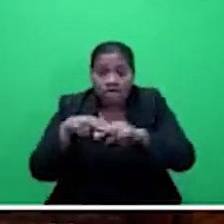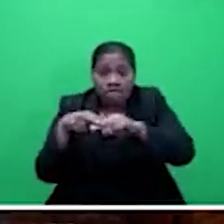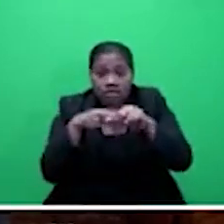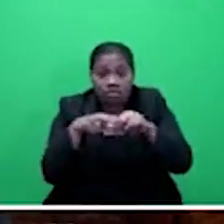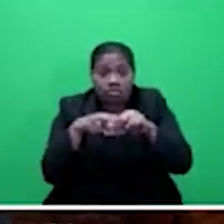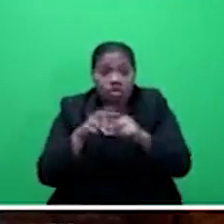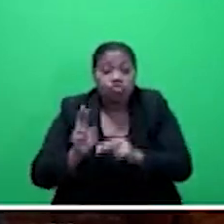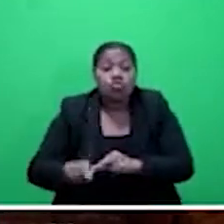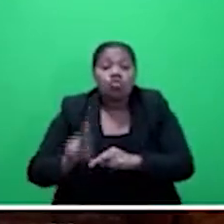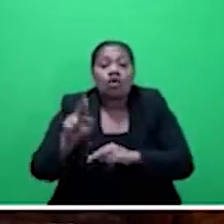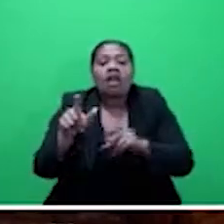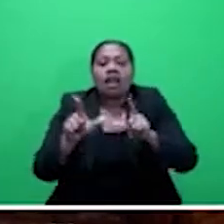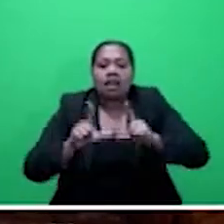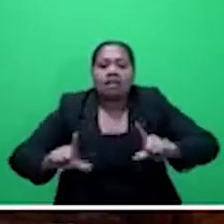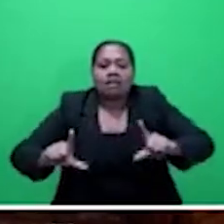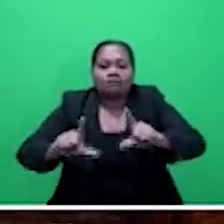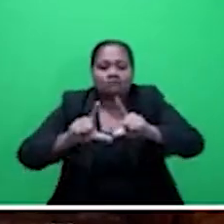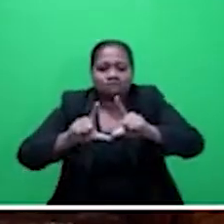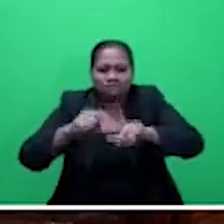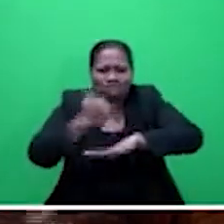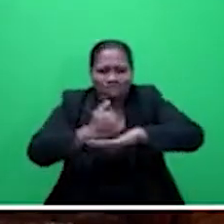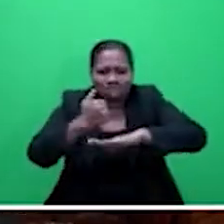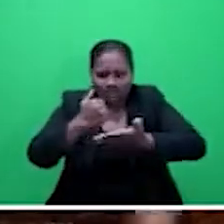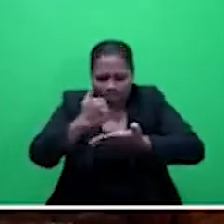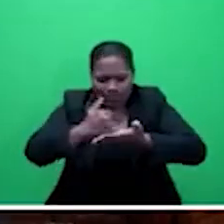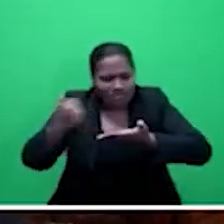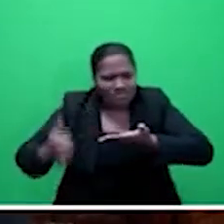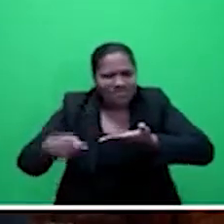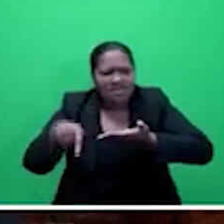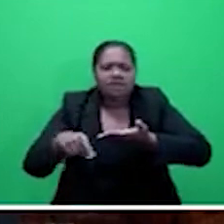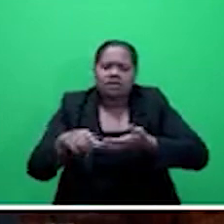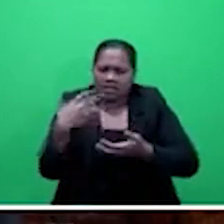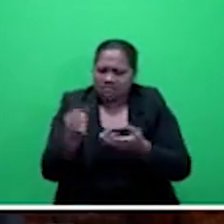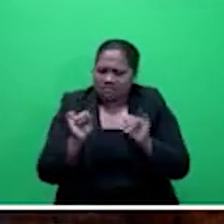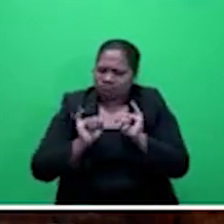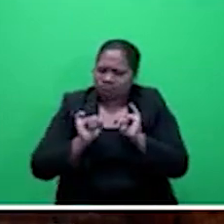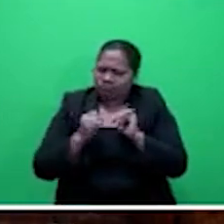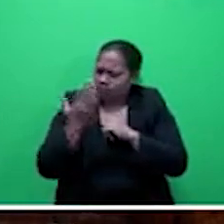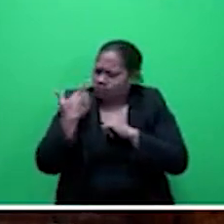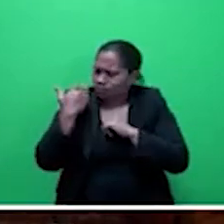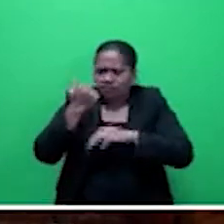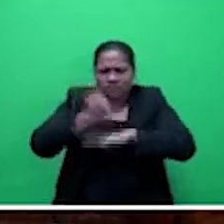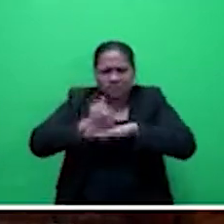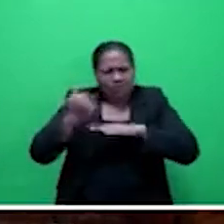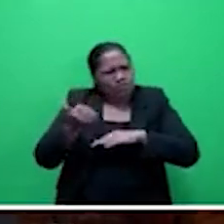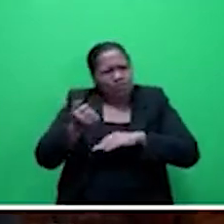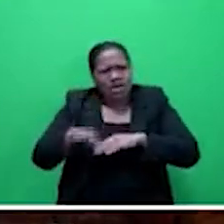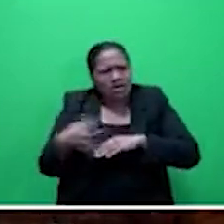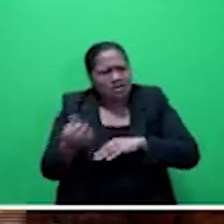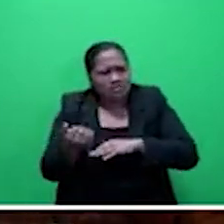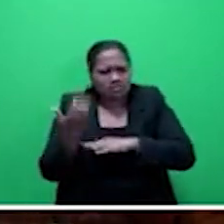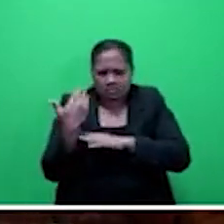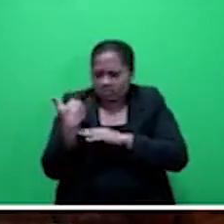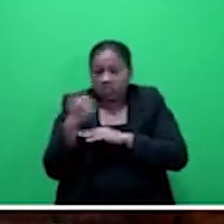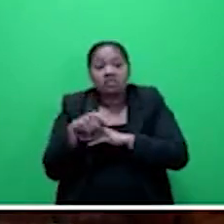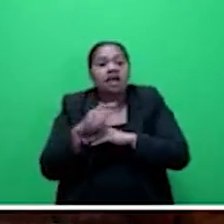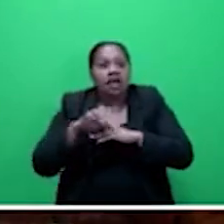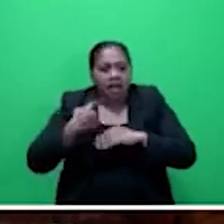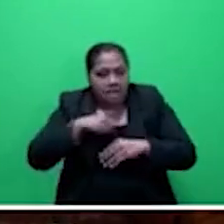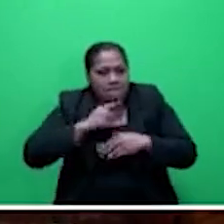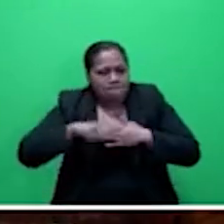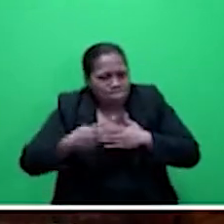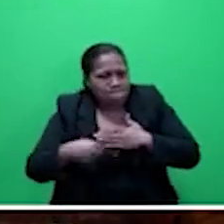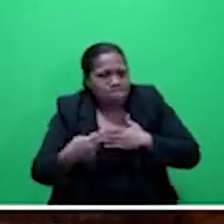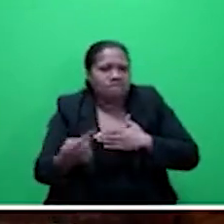authority. We have these issues in previous governments, Mr Speaker, sir, and we have continued to raise it